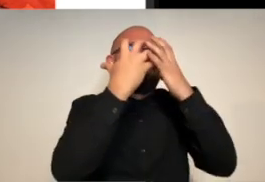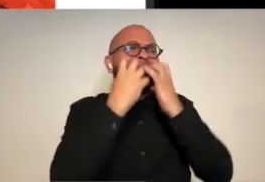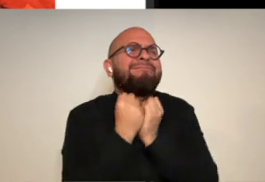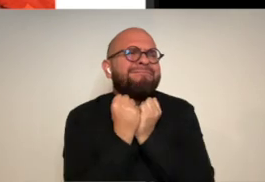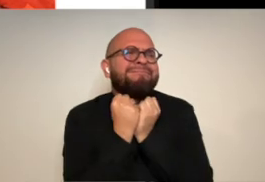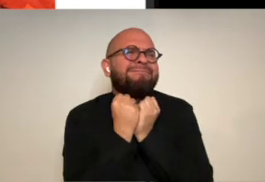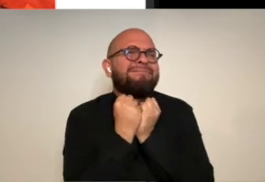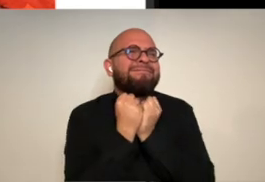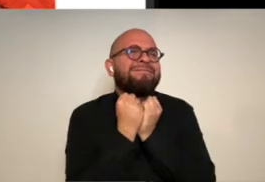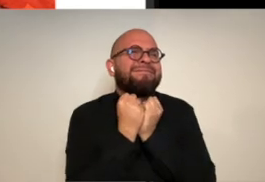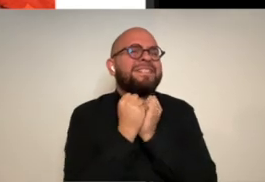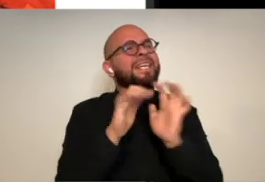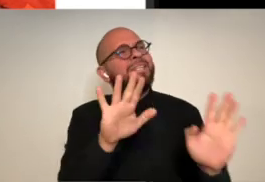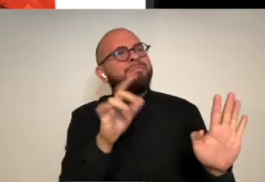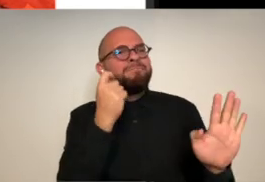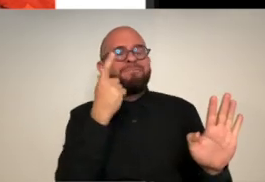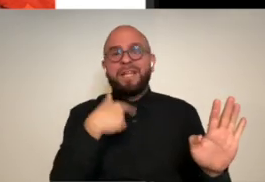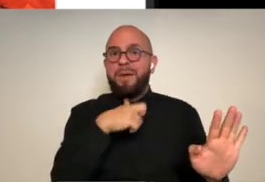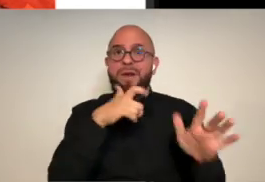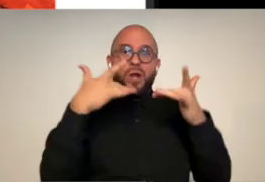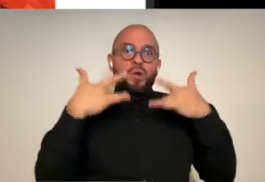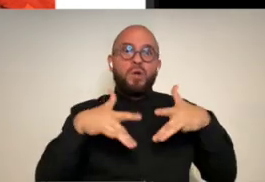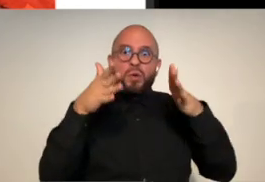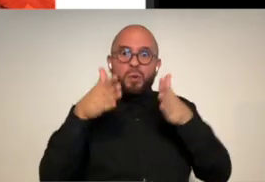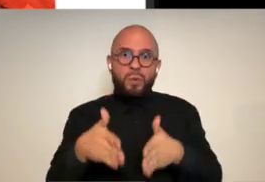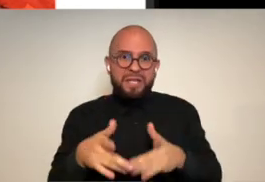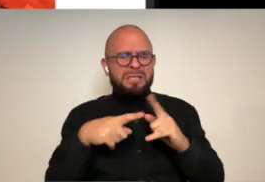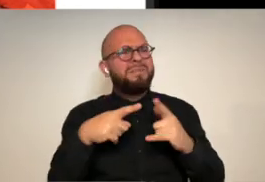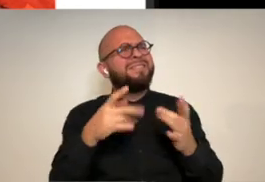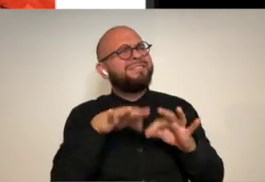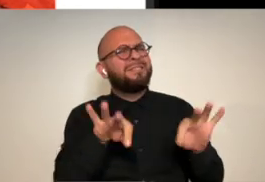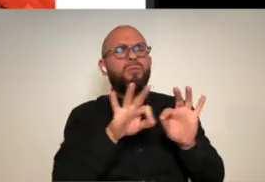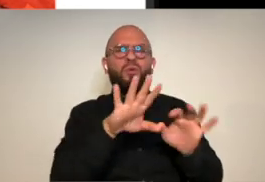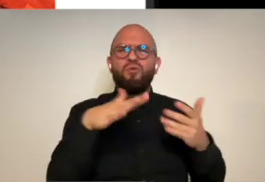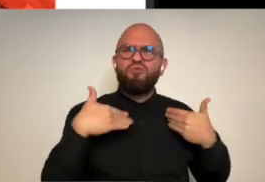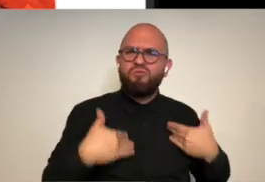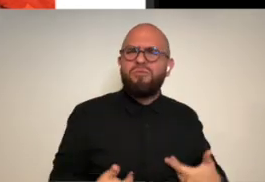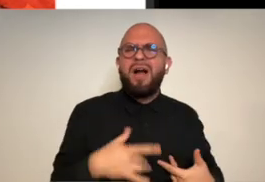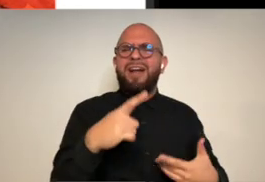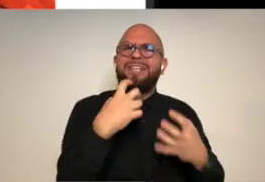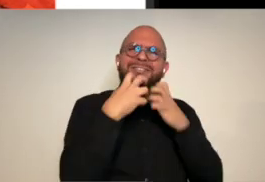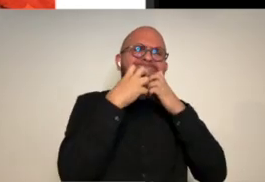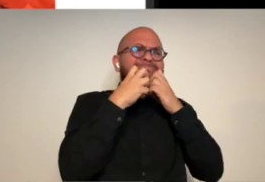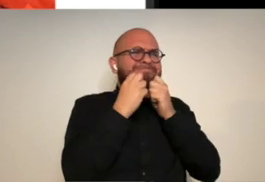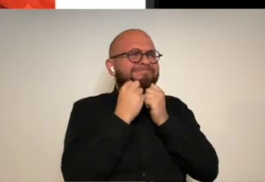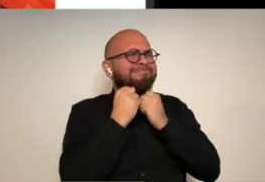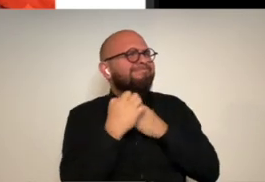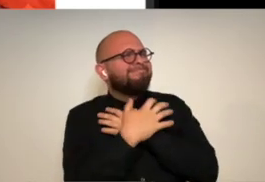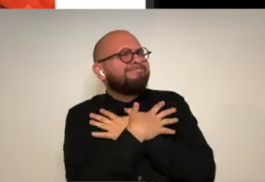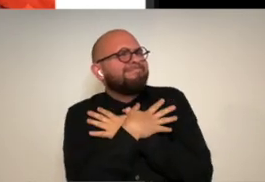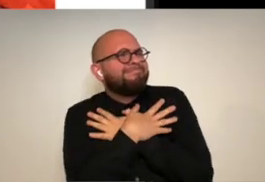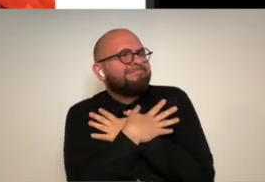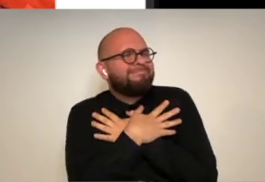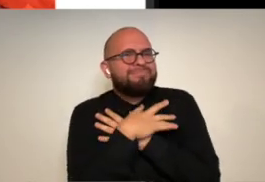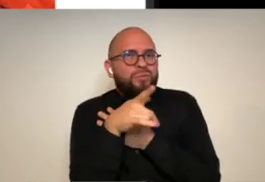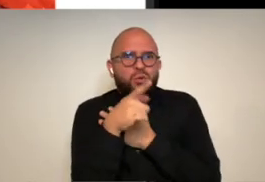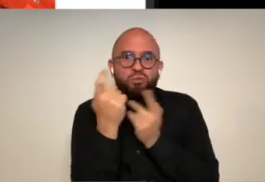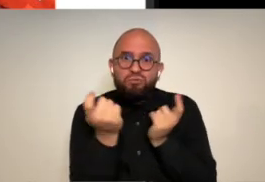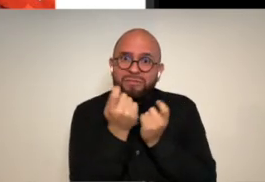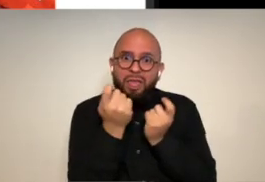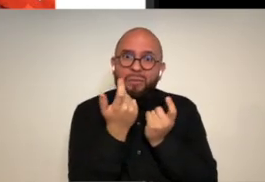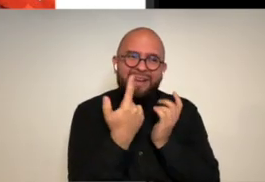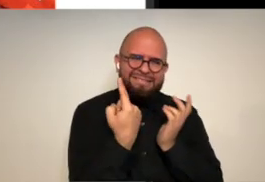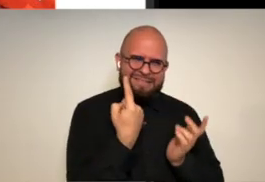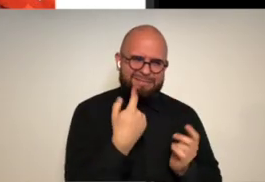embrace i mean not nudist but just like learn to embrace the body that you have and